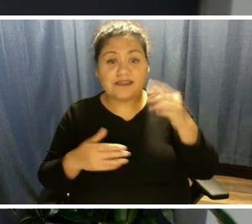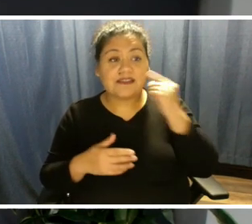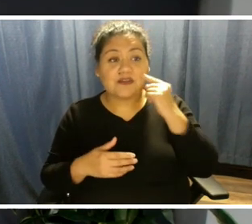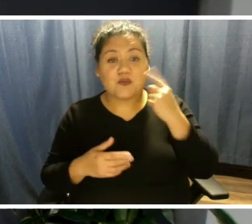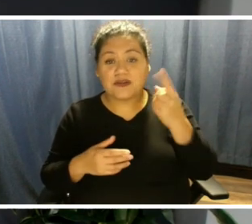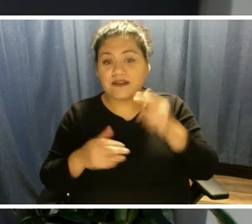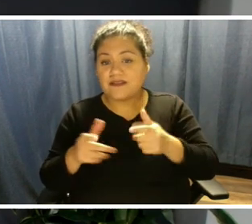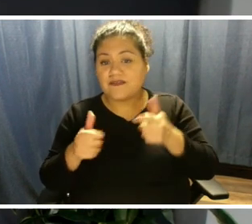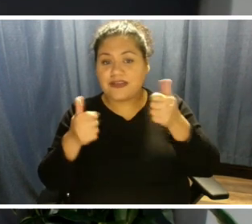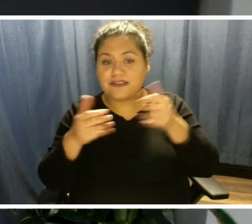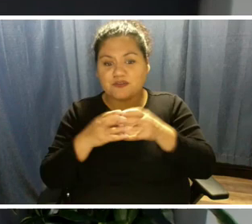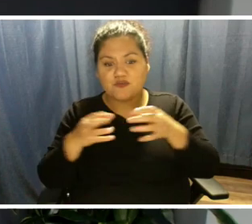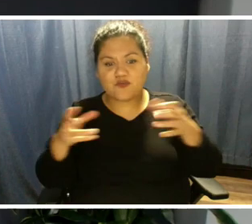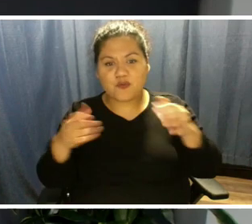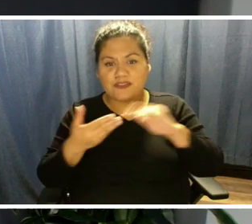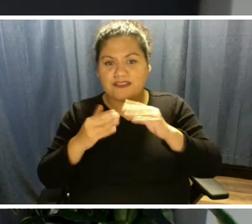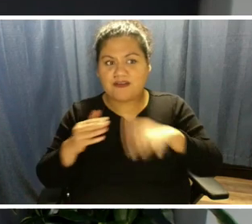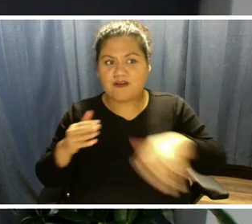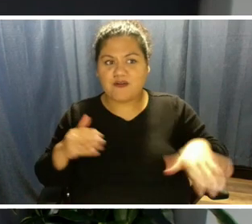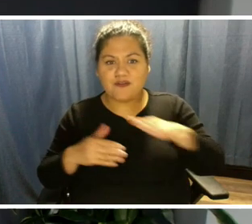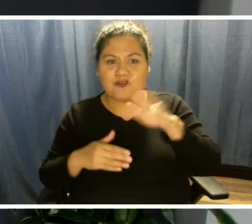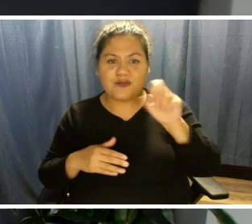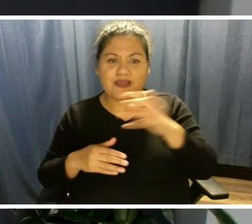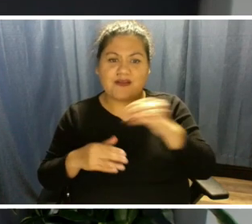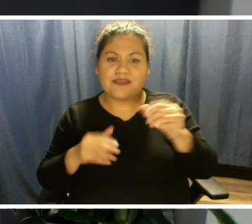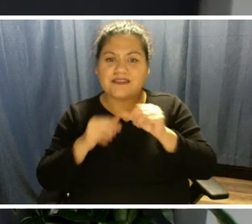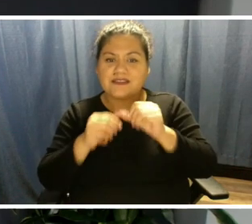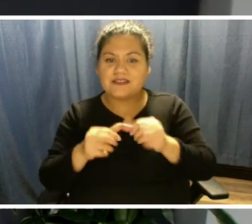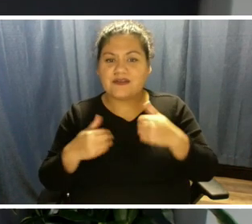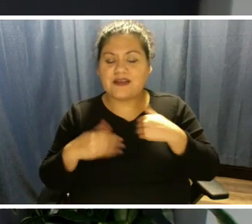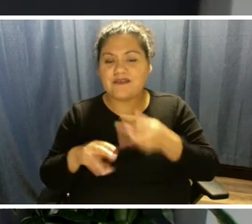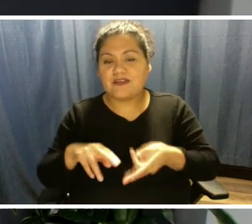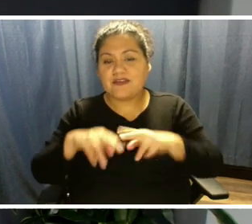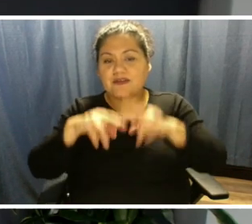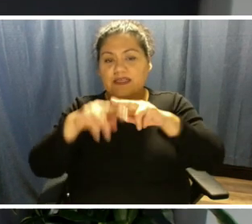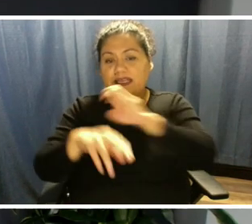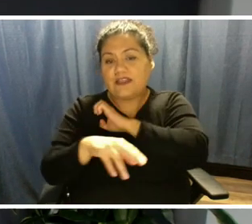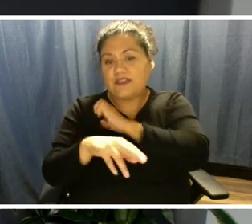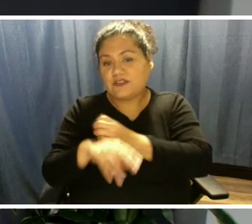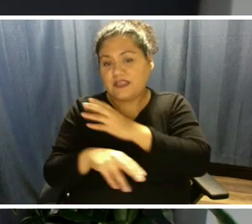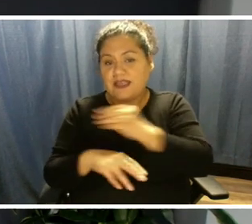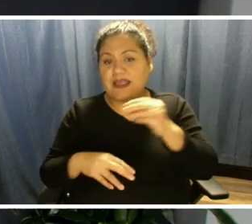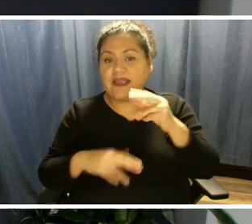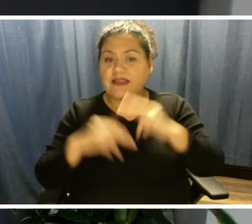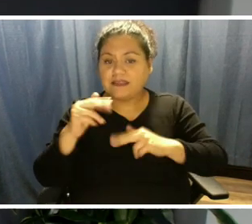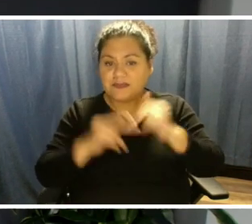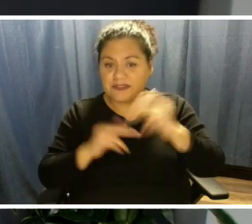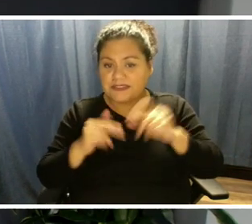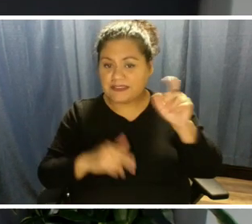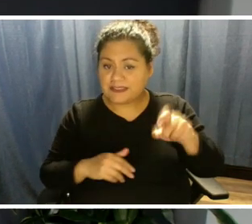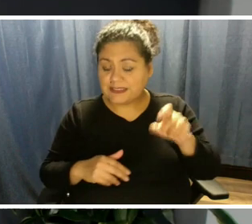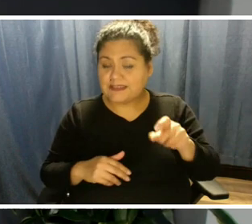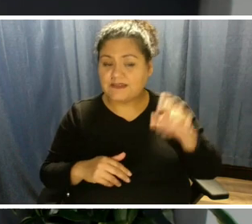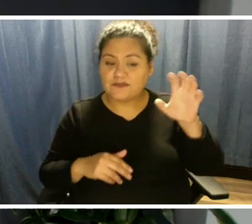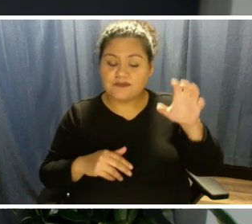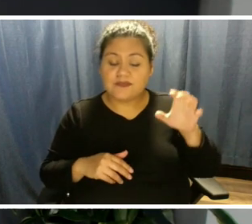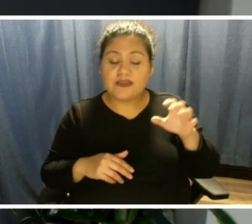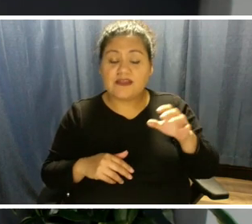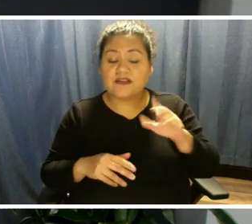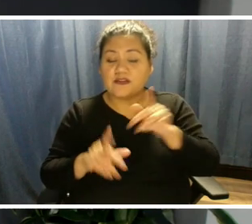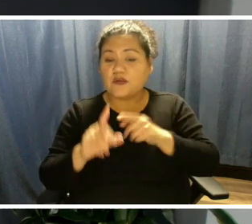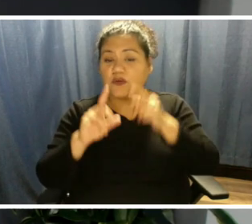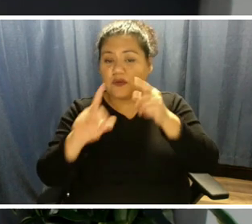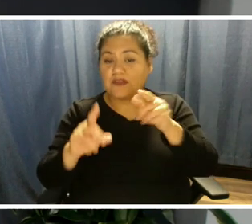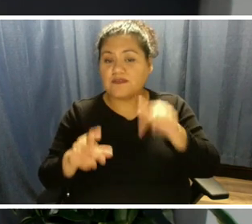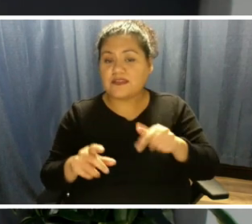fastest growing cities in the country, and we continue to have increasing energy and infrastructure needs. The goal of this power generation planning